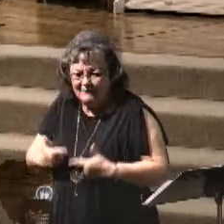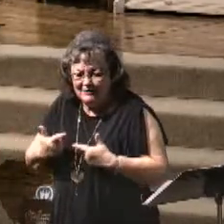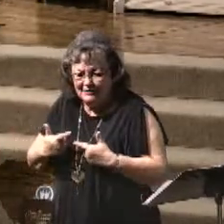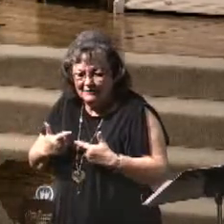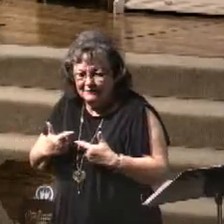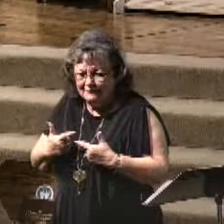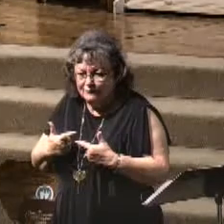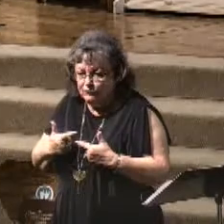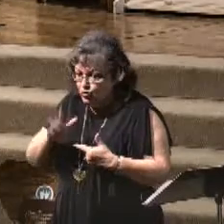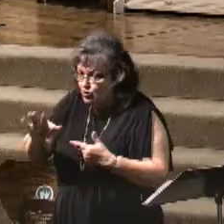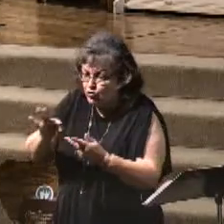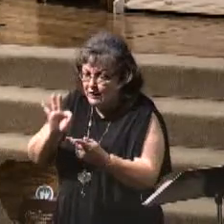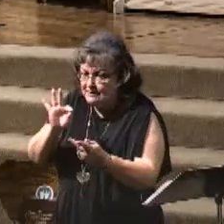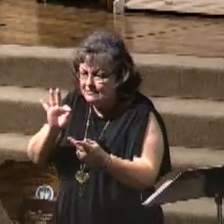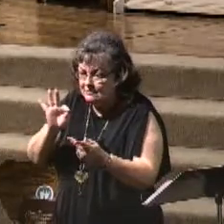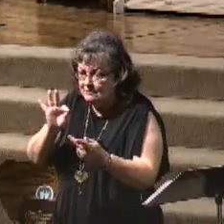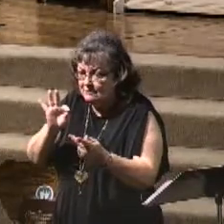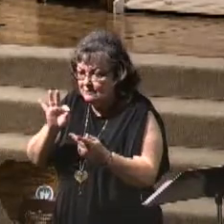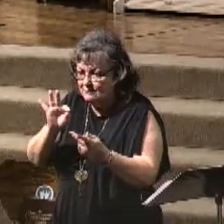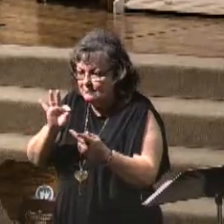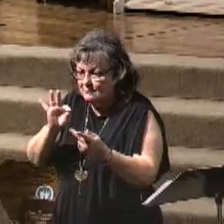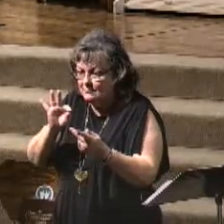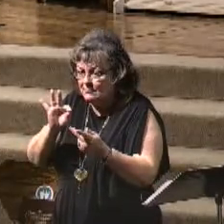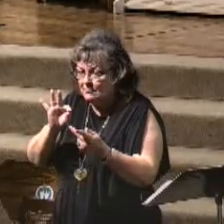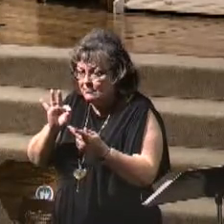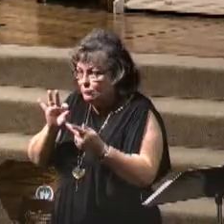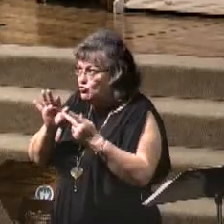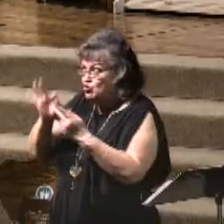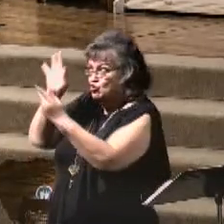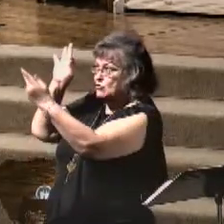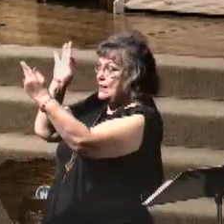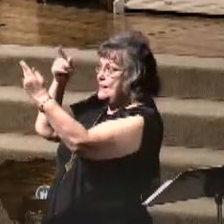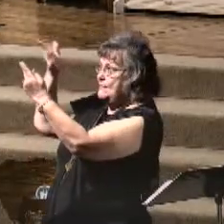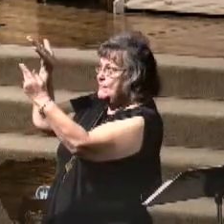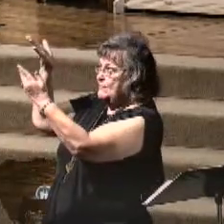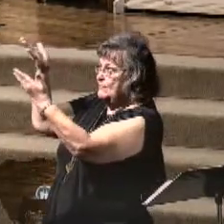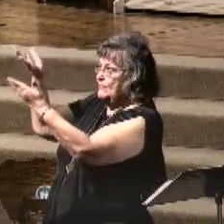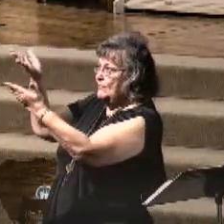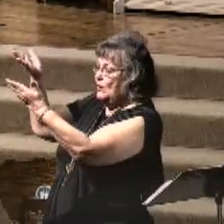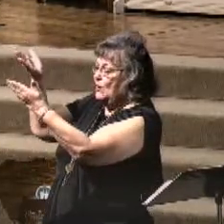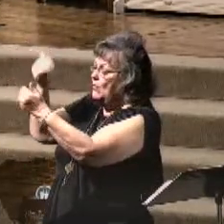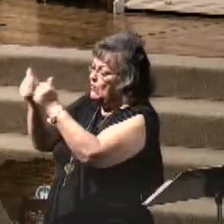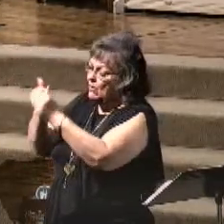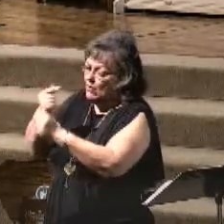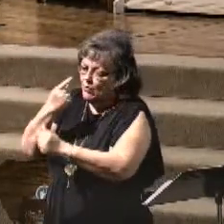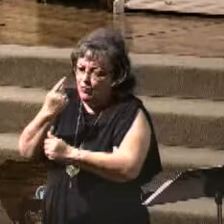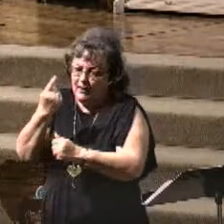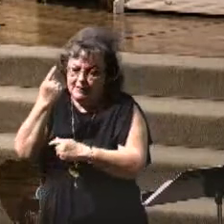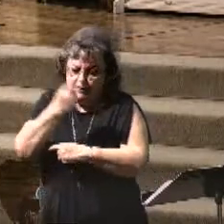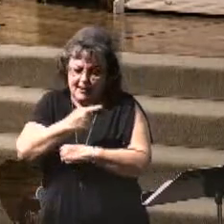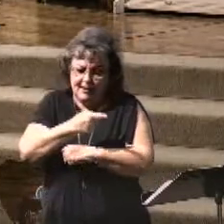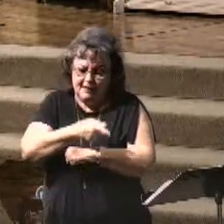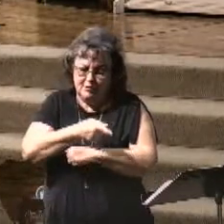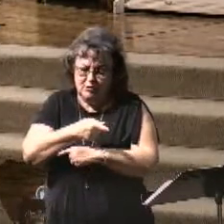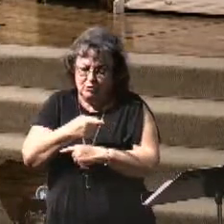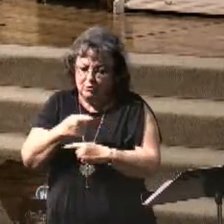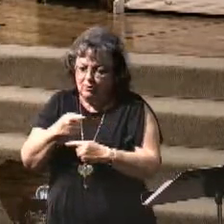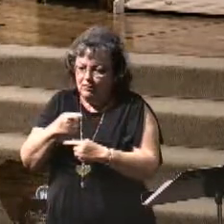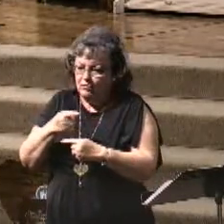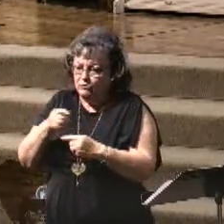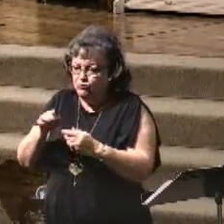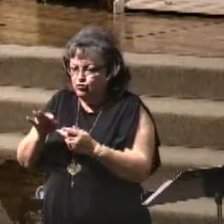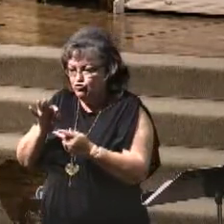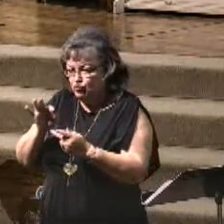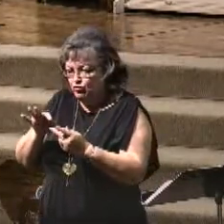It's your choice. Either choose Him, or one day you'll choose your own doom and destiny,